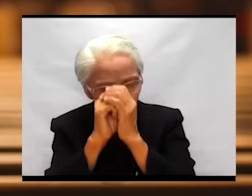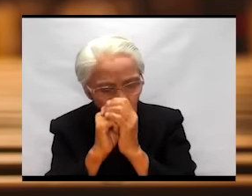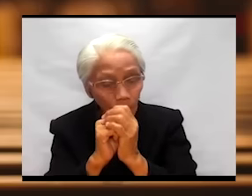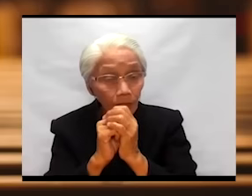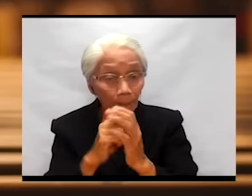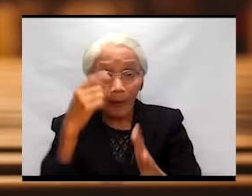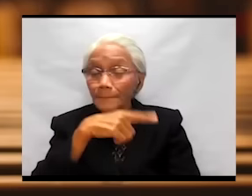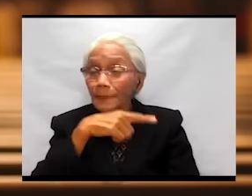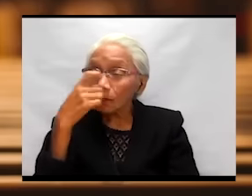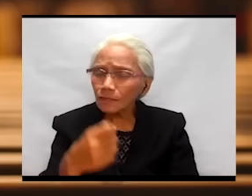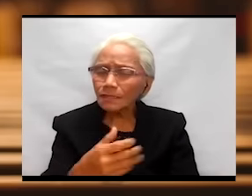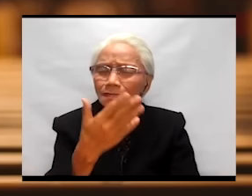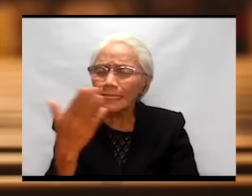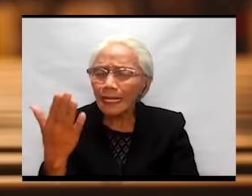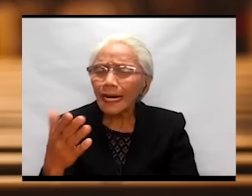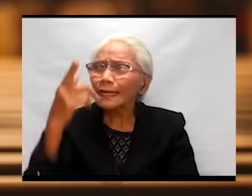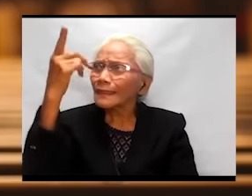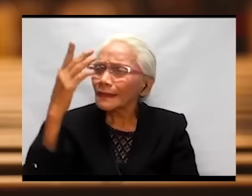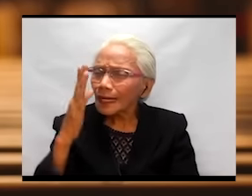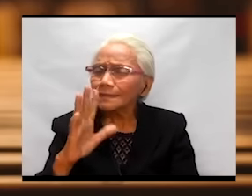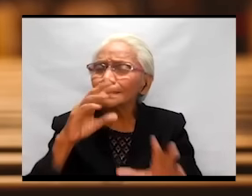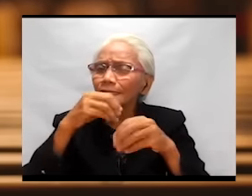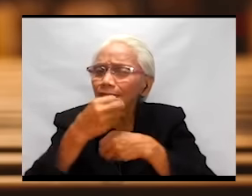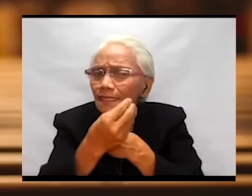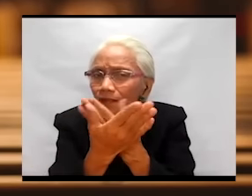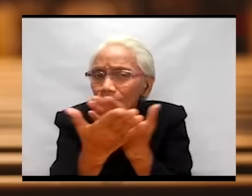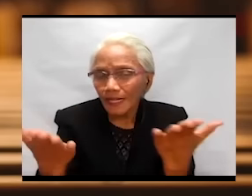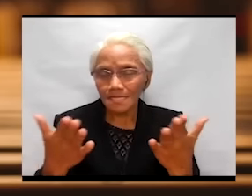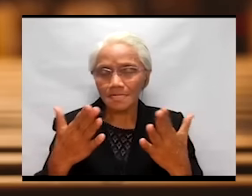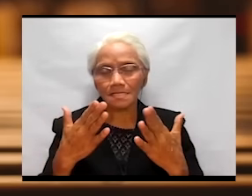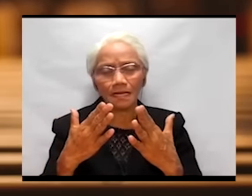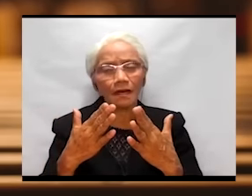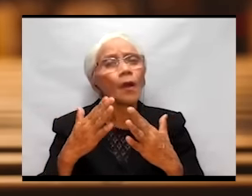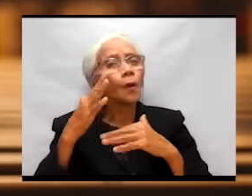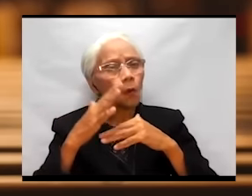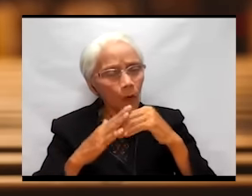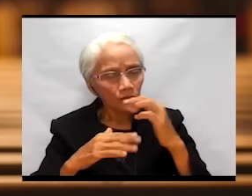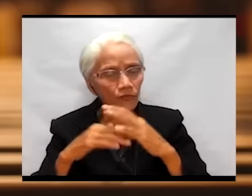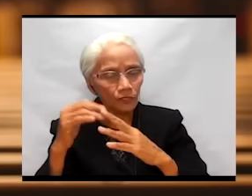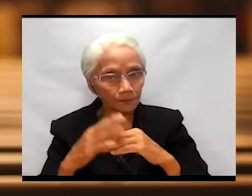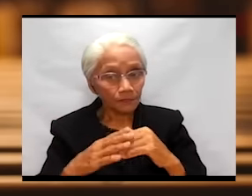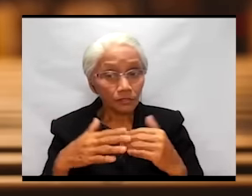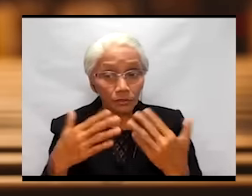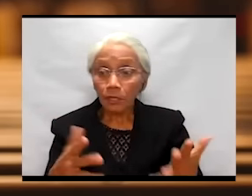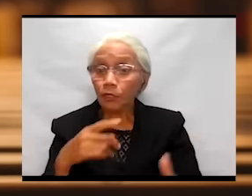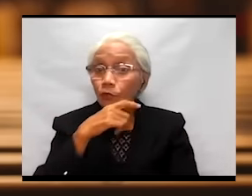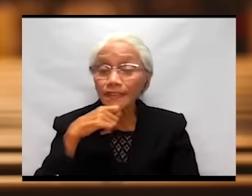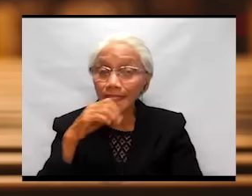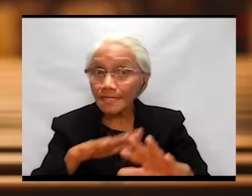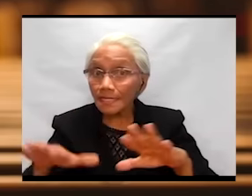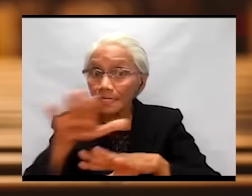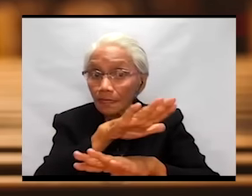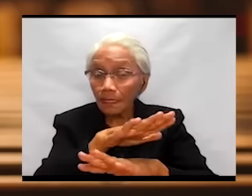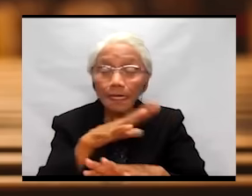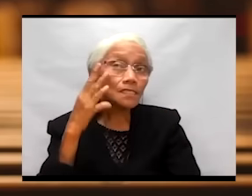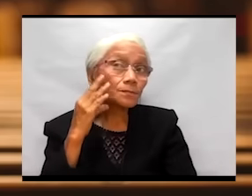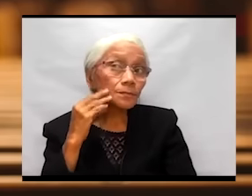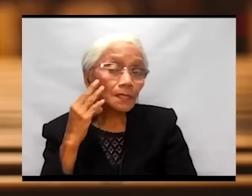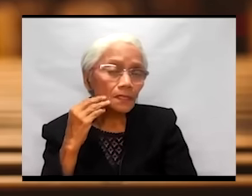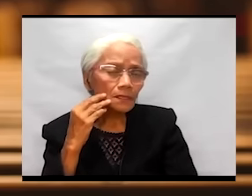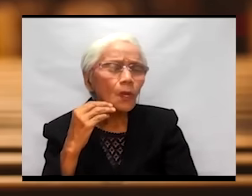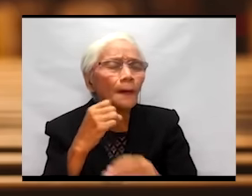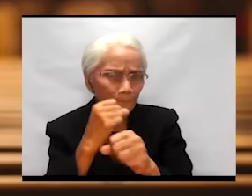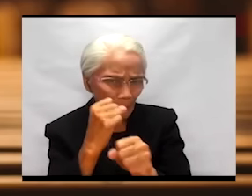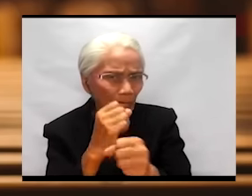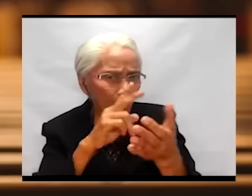us comfort. So the desert experience will purify us so that we will cling